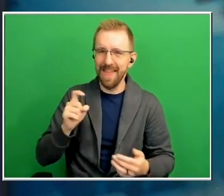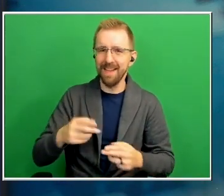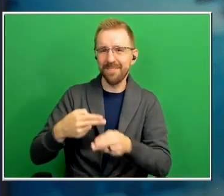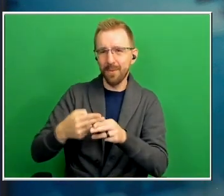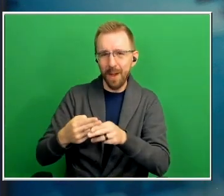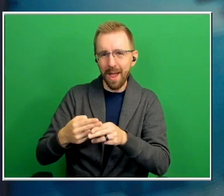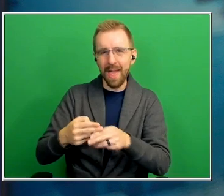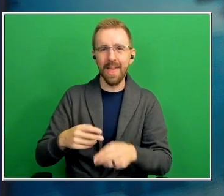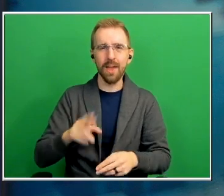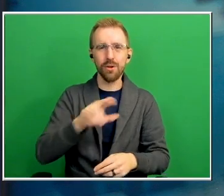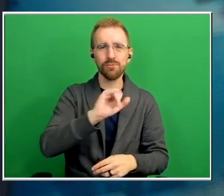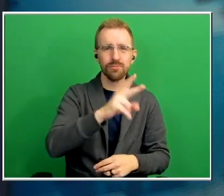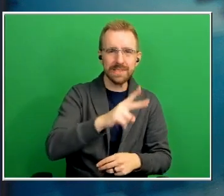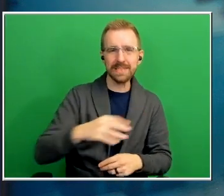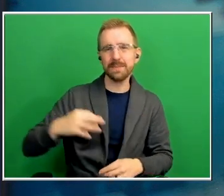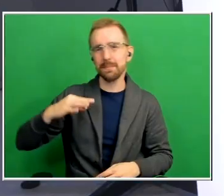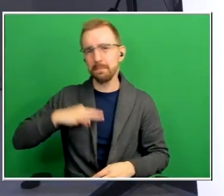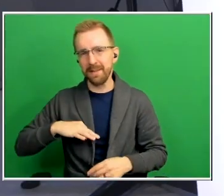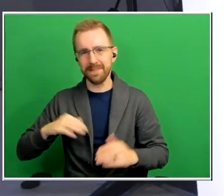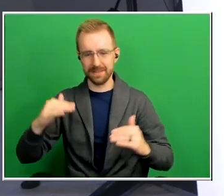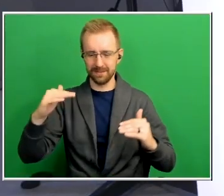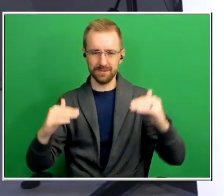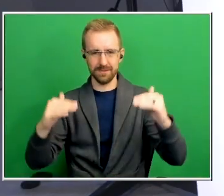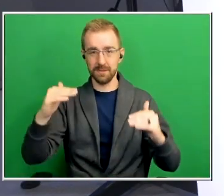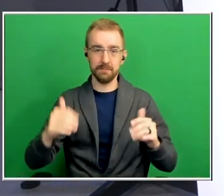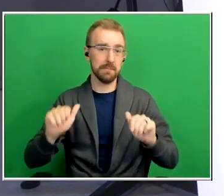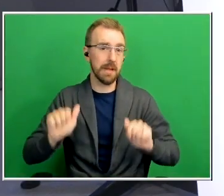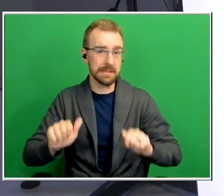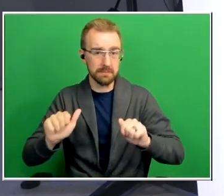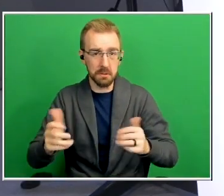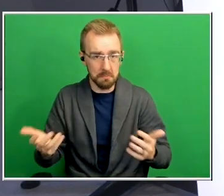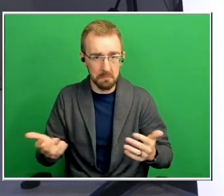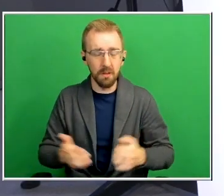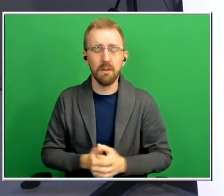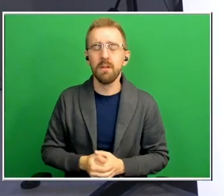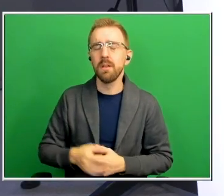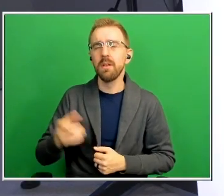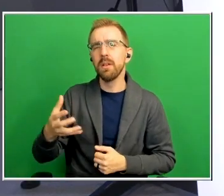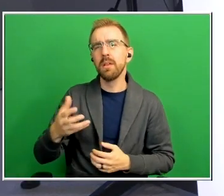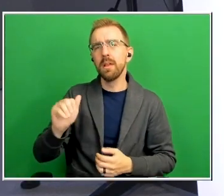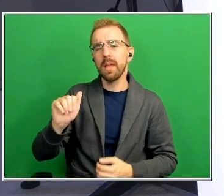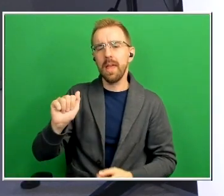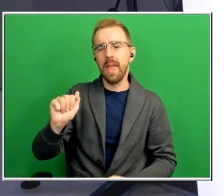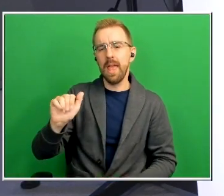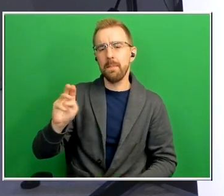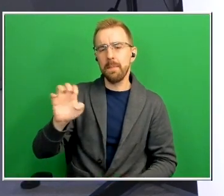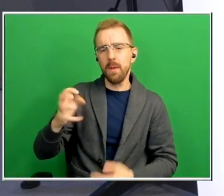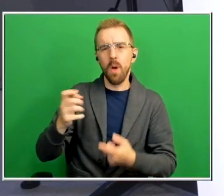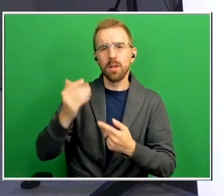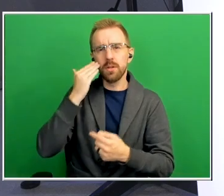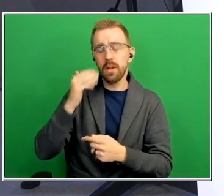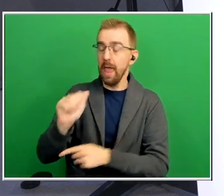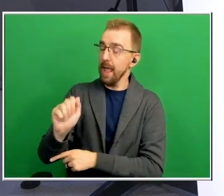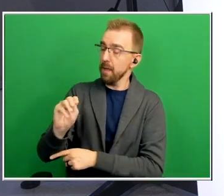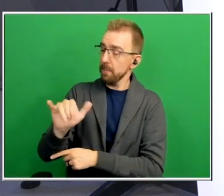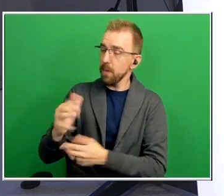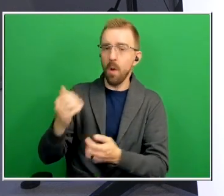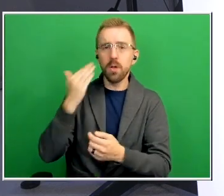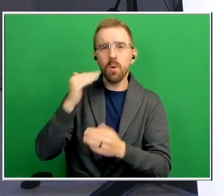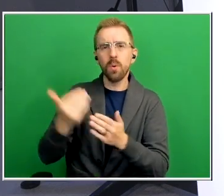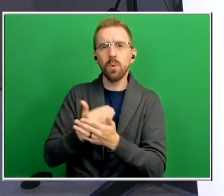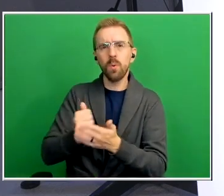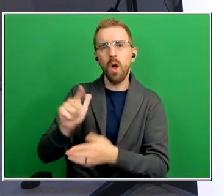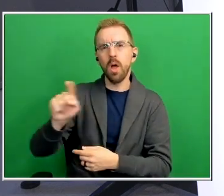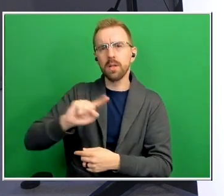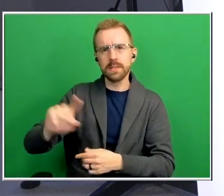uh yeah possibly what about um amy wants to know what about any new alzheimer's drugs where are we at with that what's on the